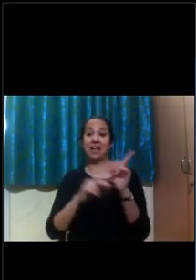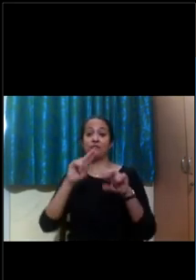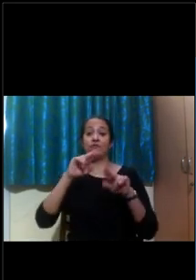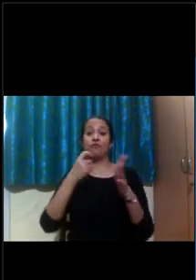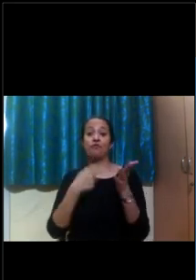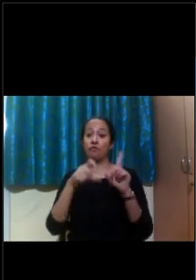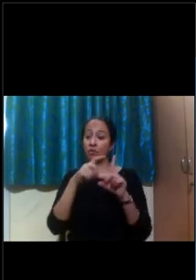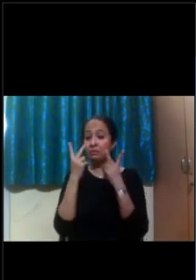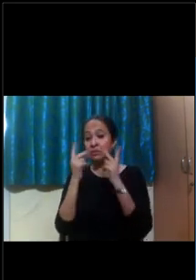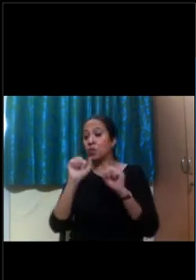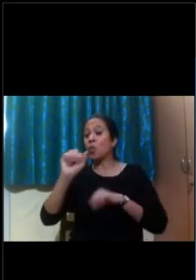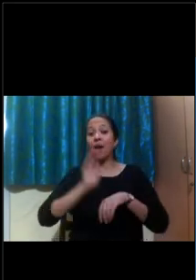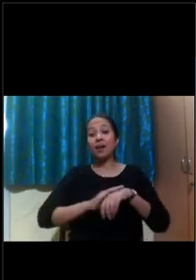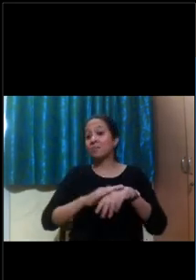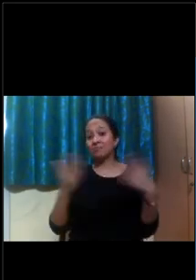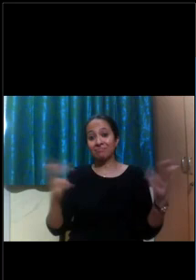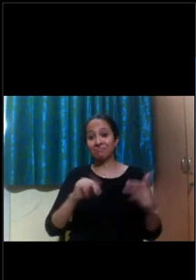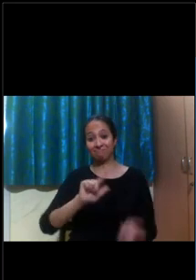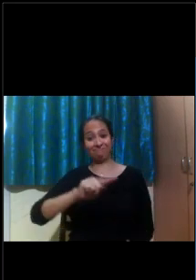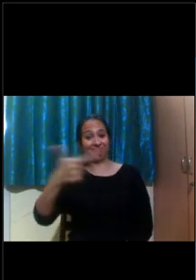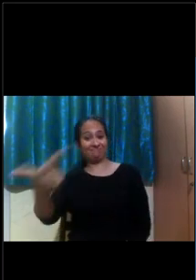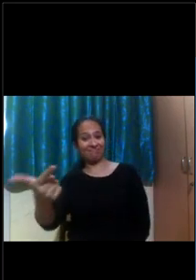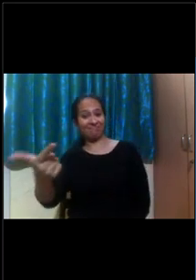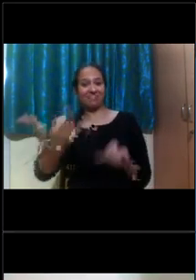it's going. So Sunny, it's all yours.